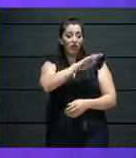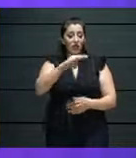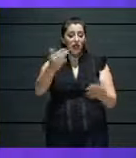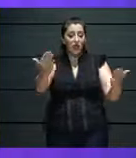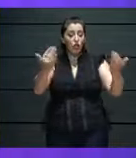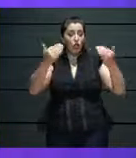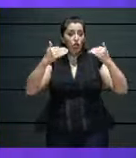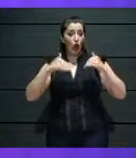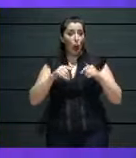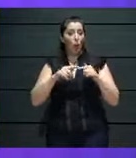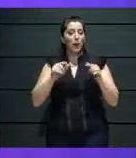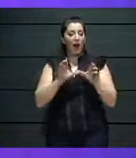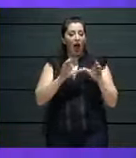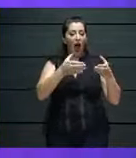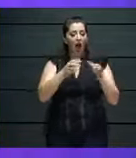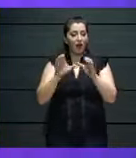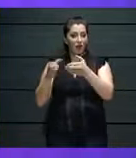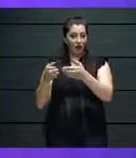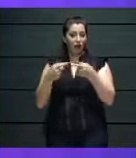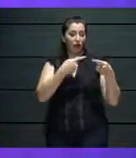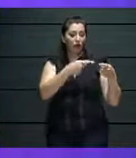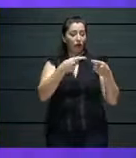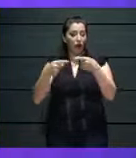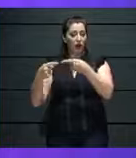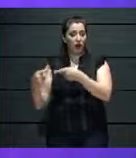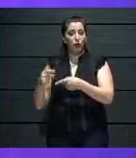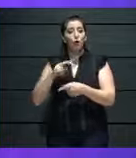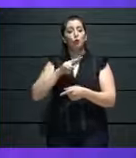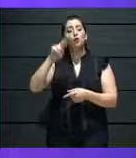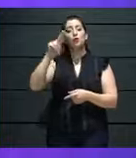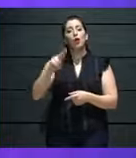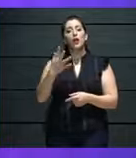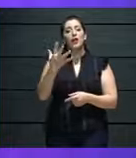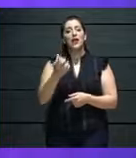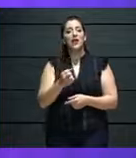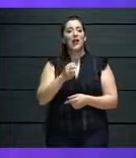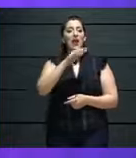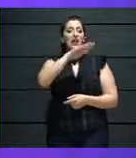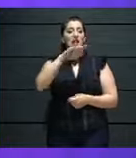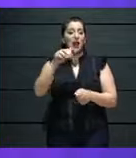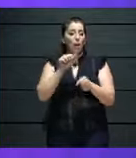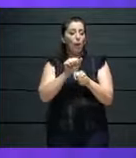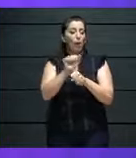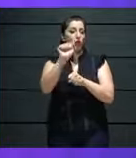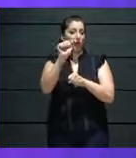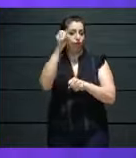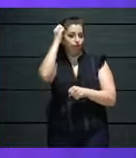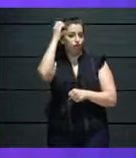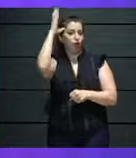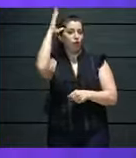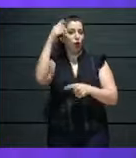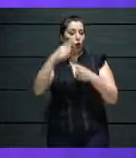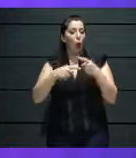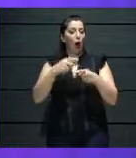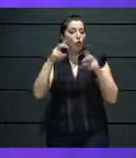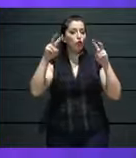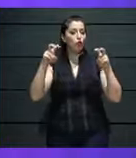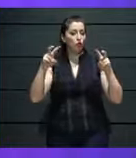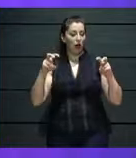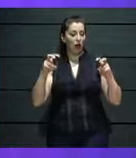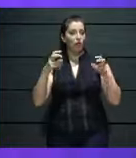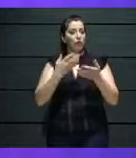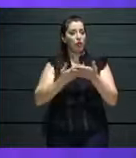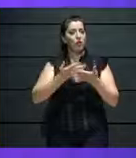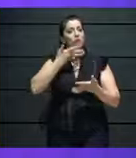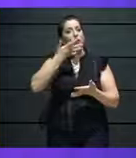of a number of key speakers who joined us throughout these sessions. The four previous sessions are all